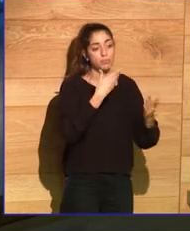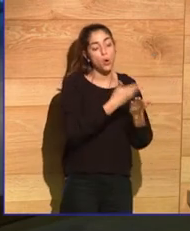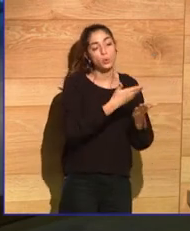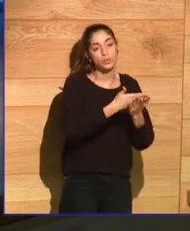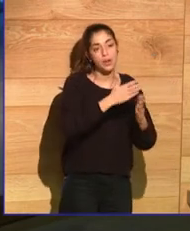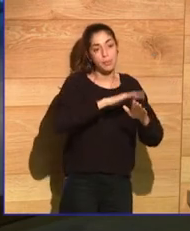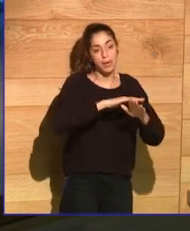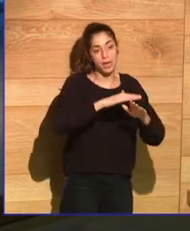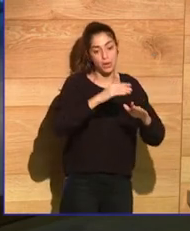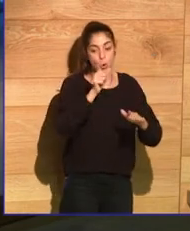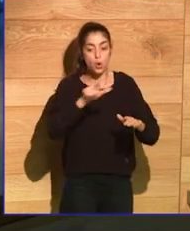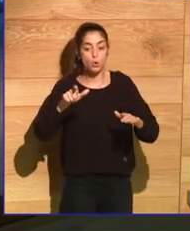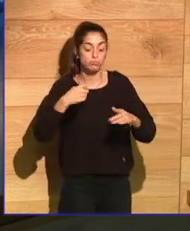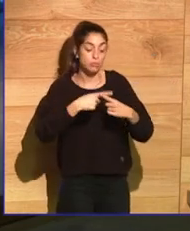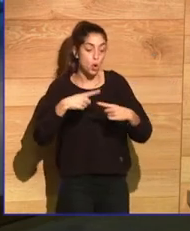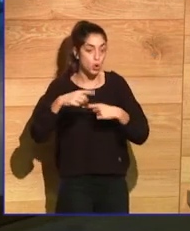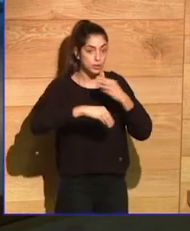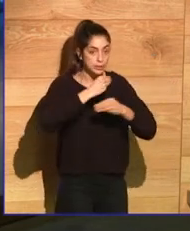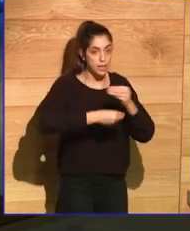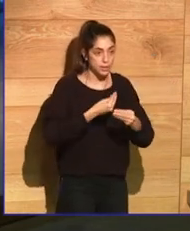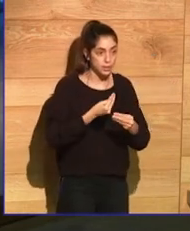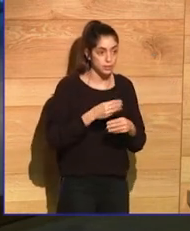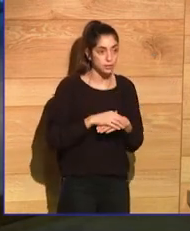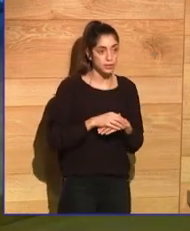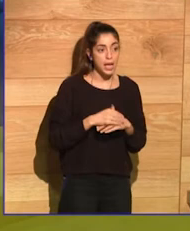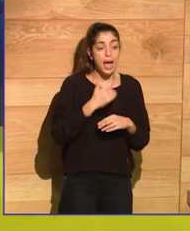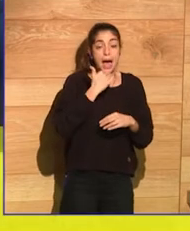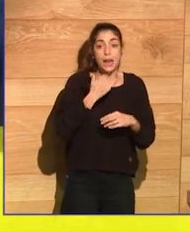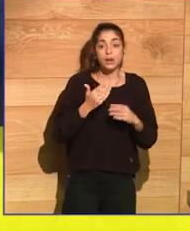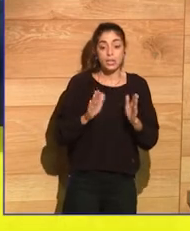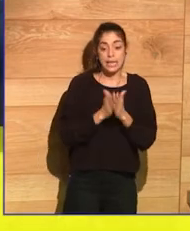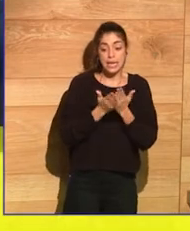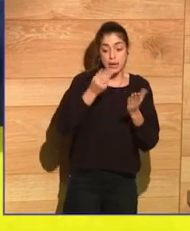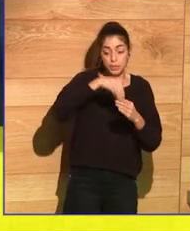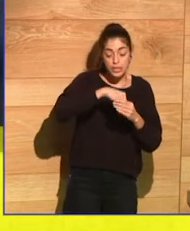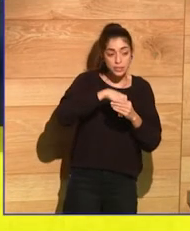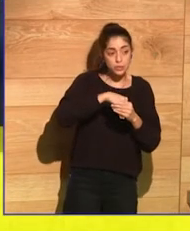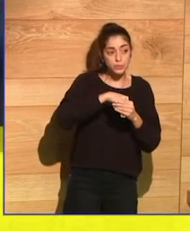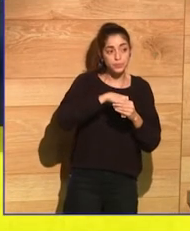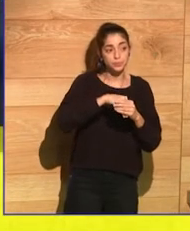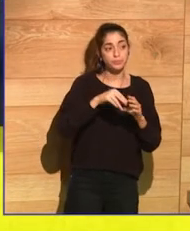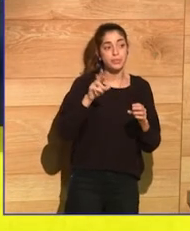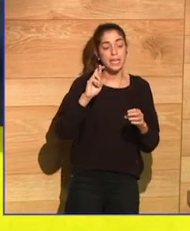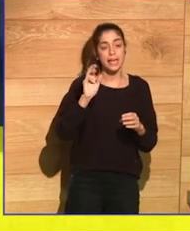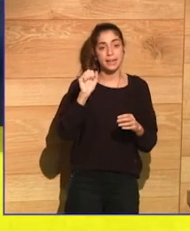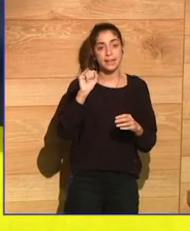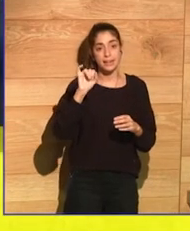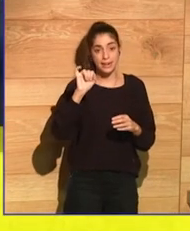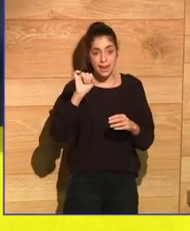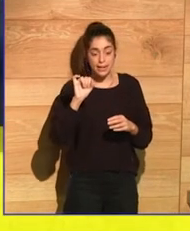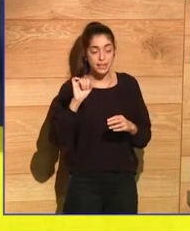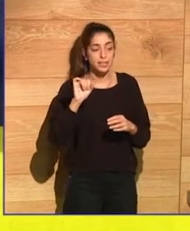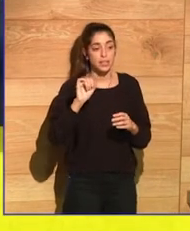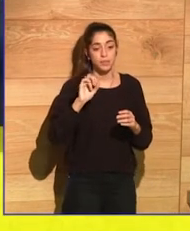I wouldn't like to ignore or skip two very important authors,